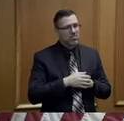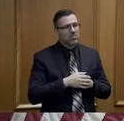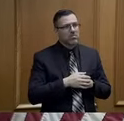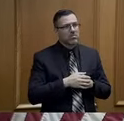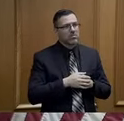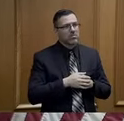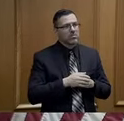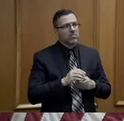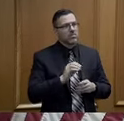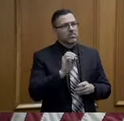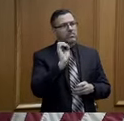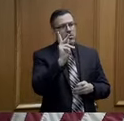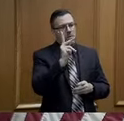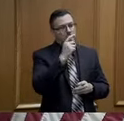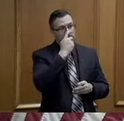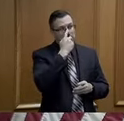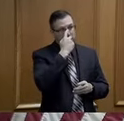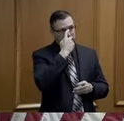Okay.